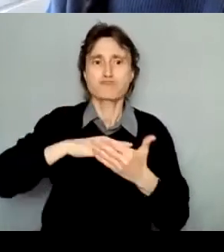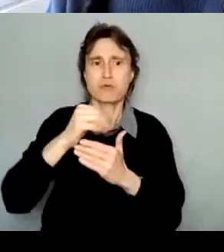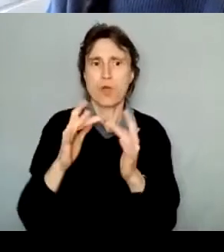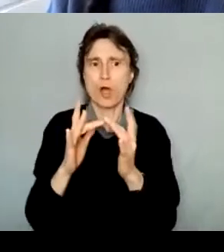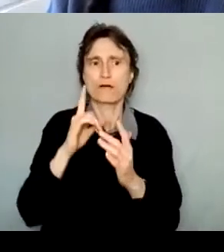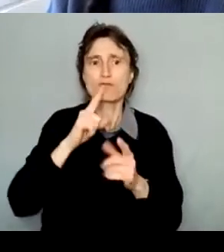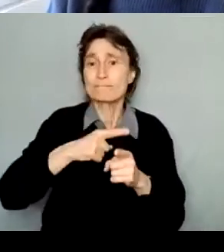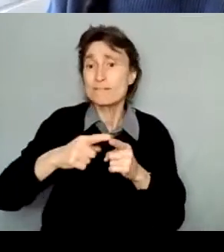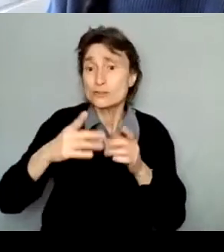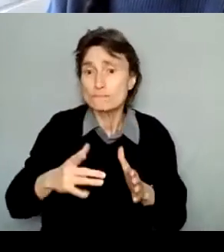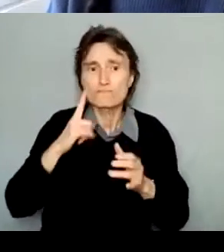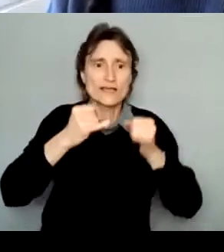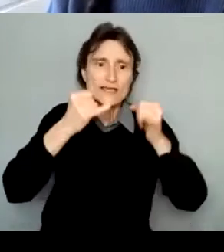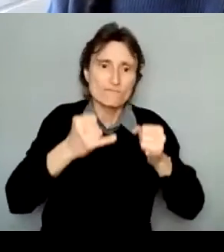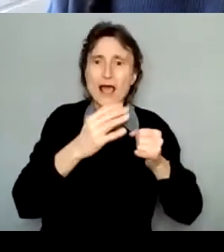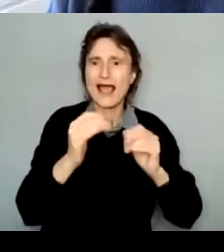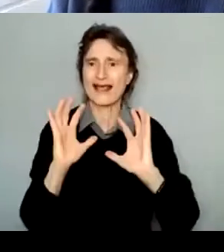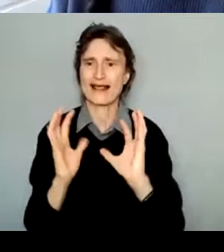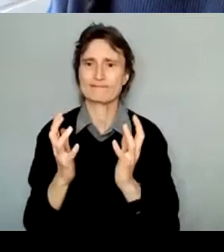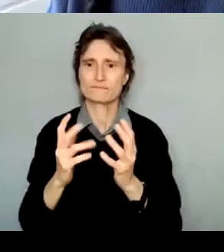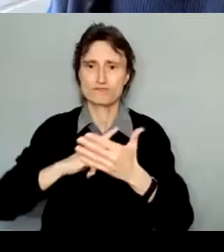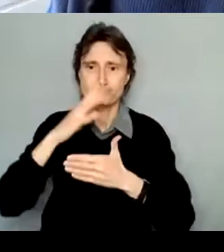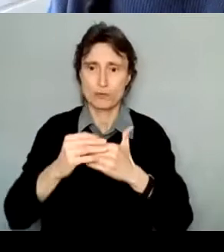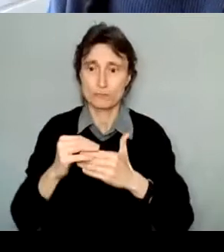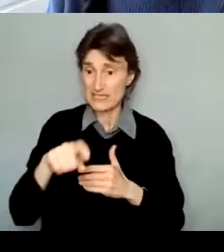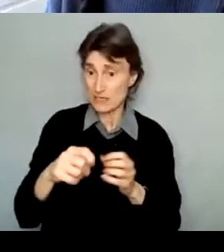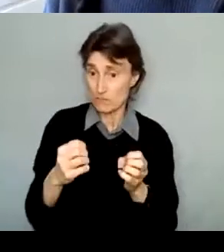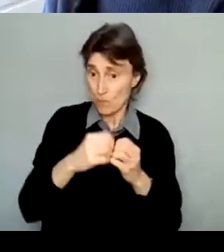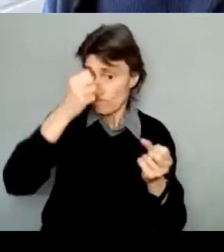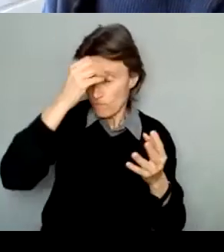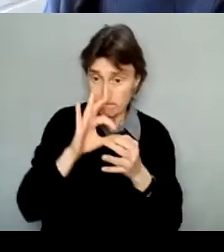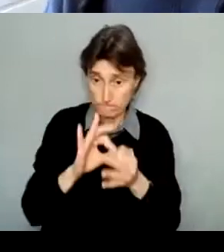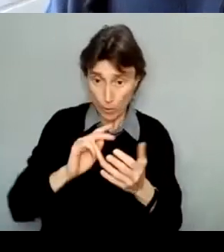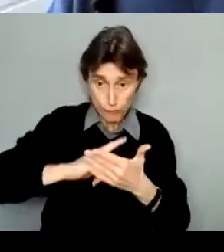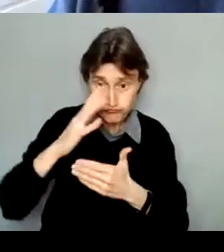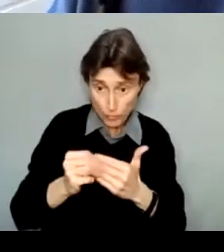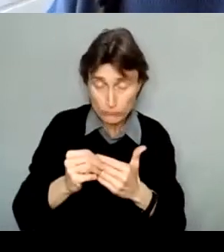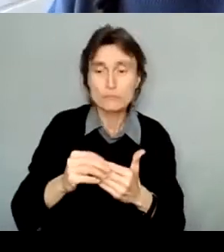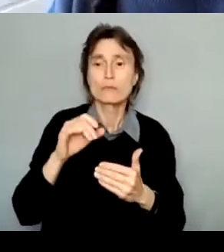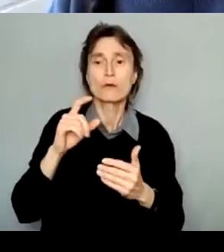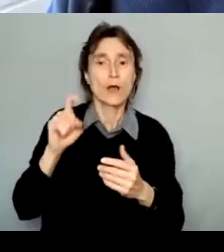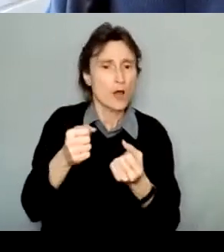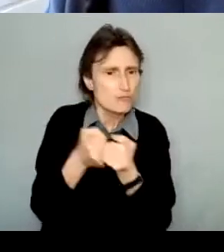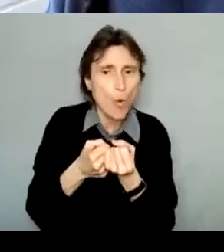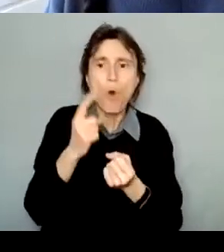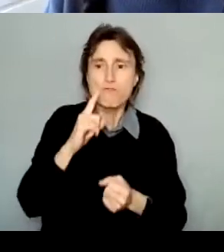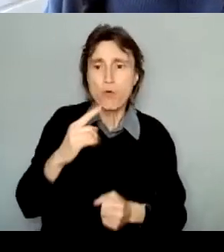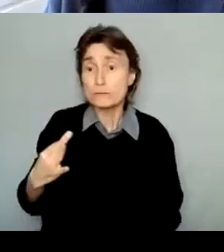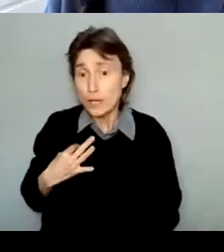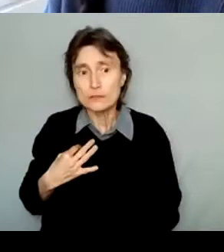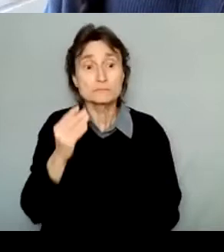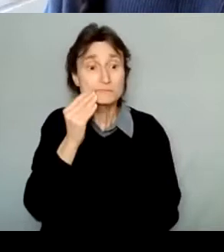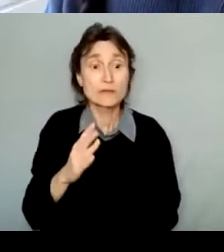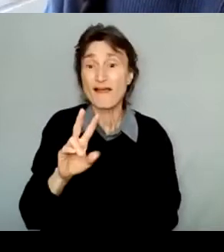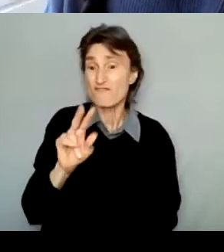if you have any questions about this program or if you need support applying. Van Chu, who I introduced earlier,